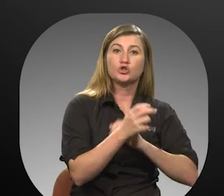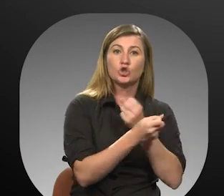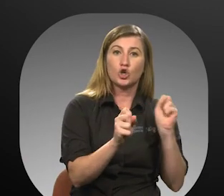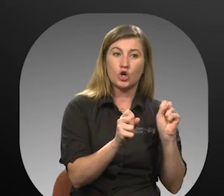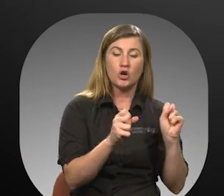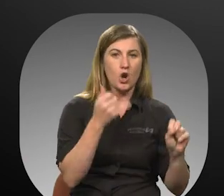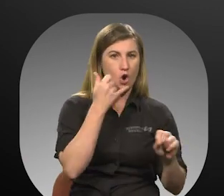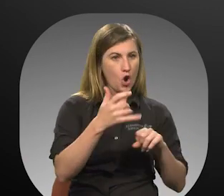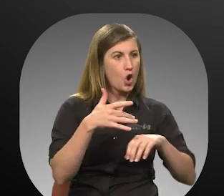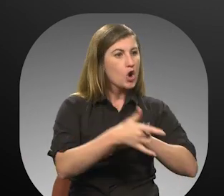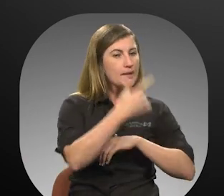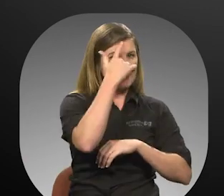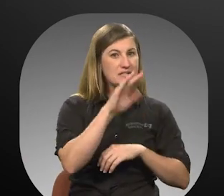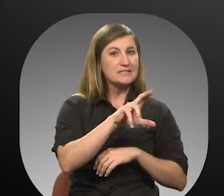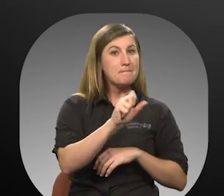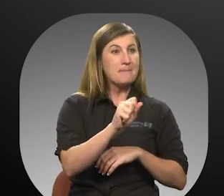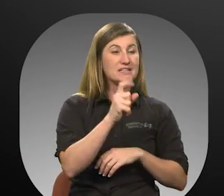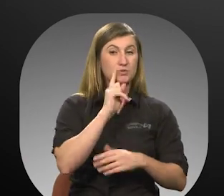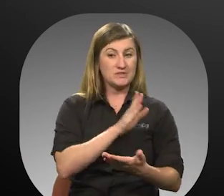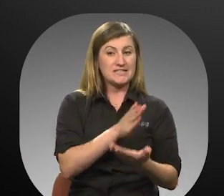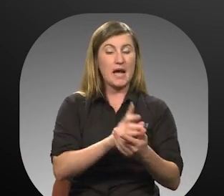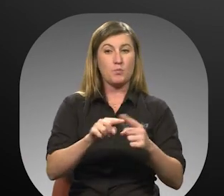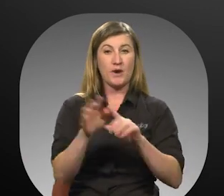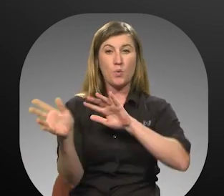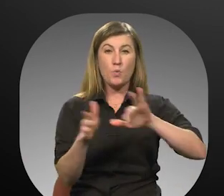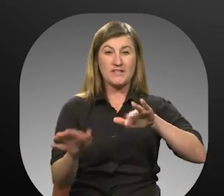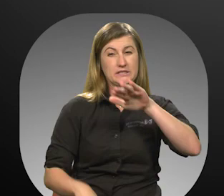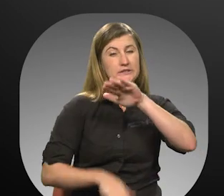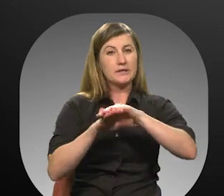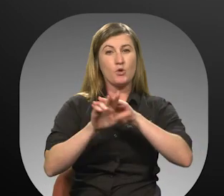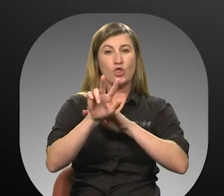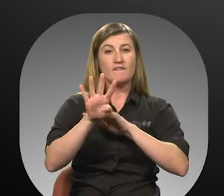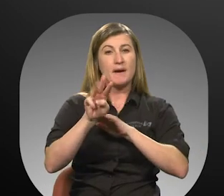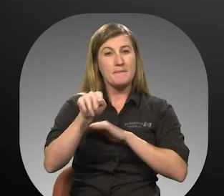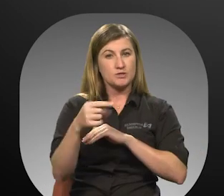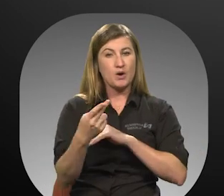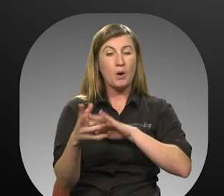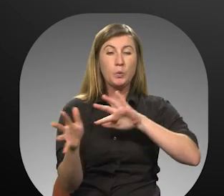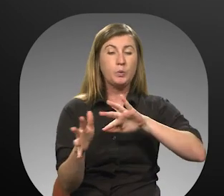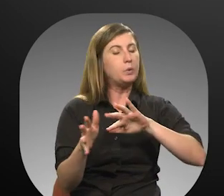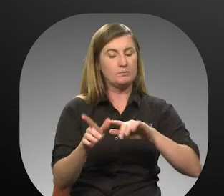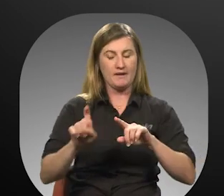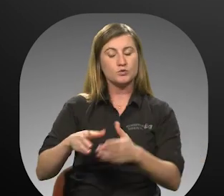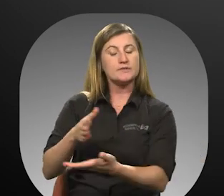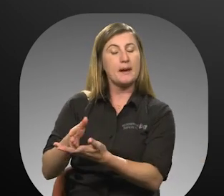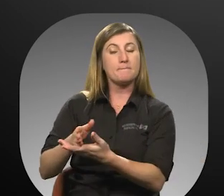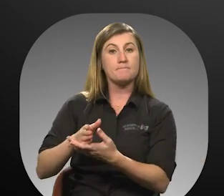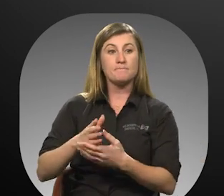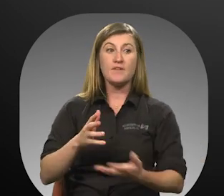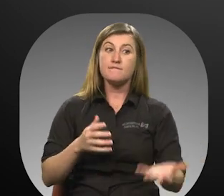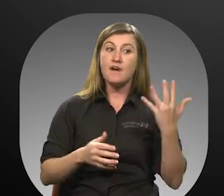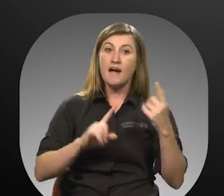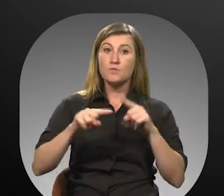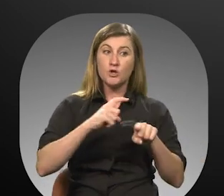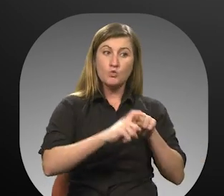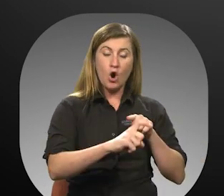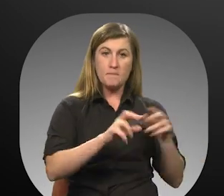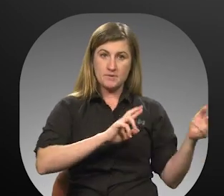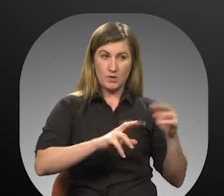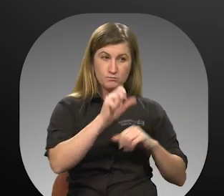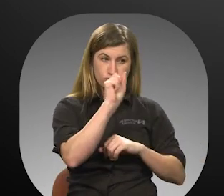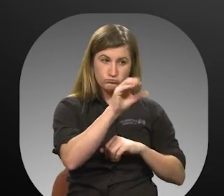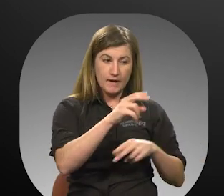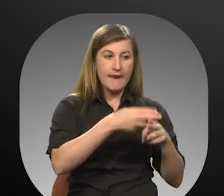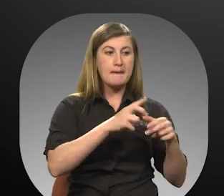because buses stop running when winds reach 35 miles per hour sustained. 25. When you call, be prepared to give your name,